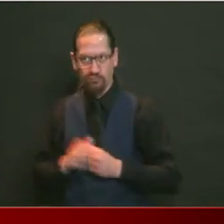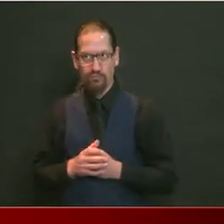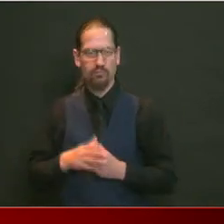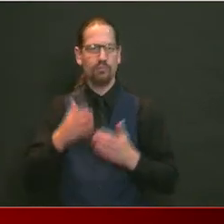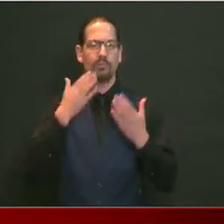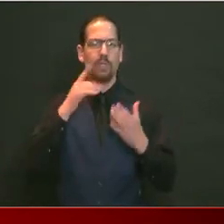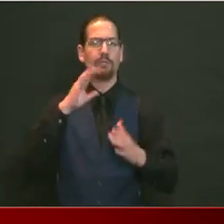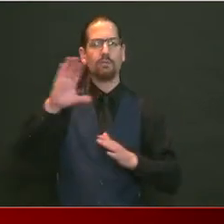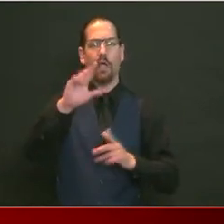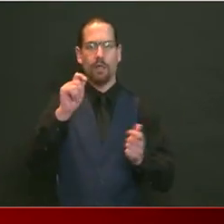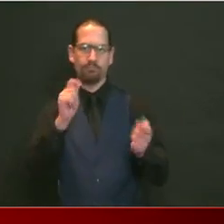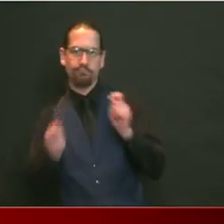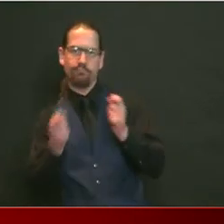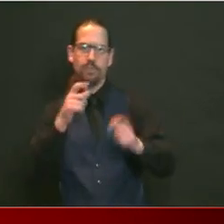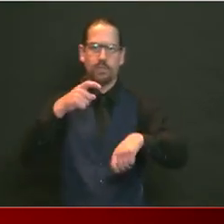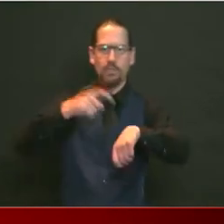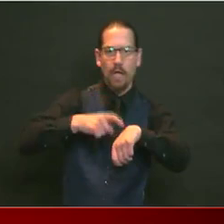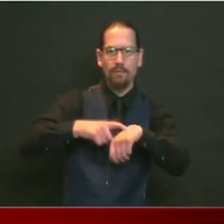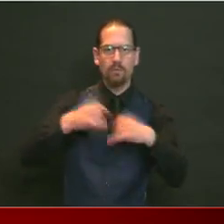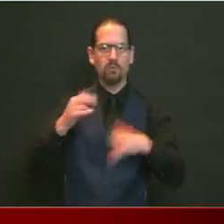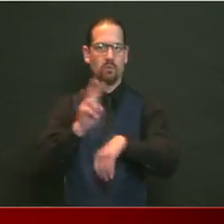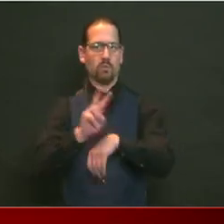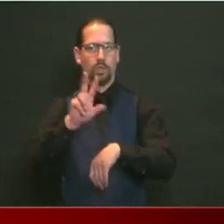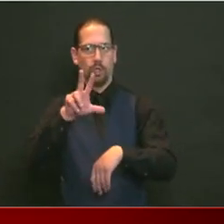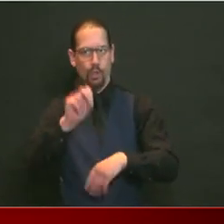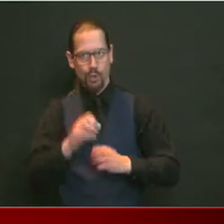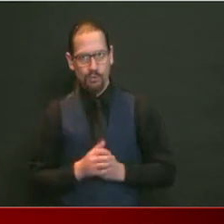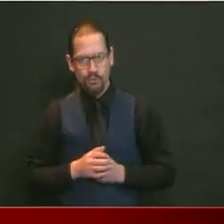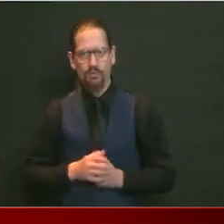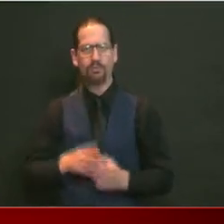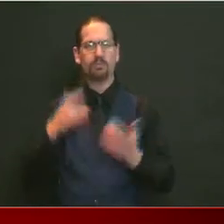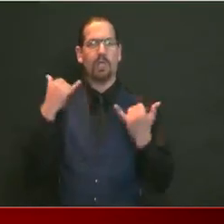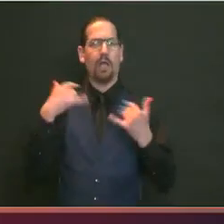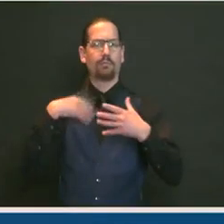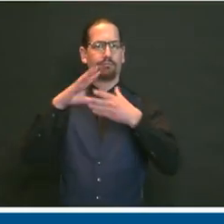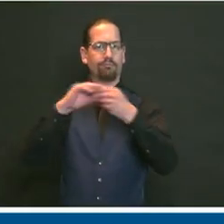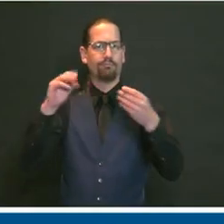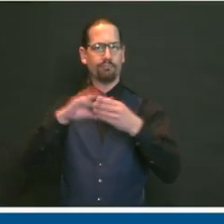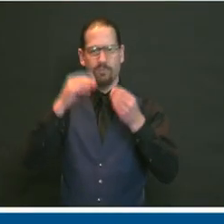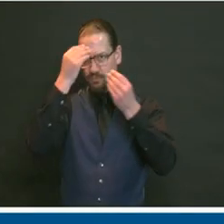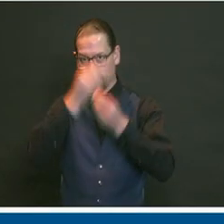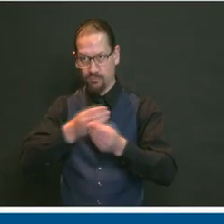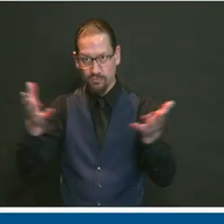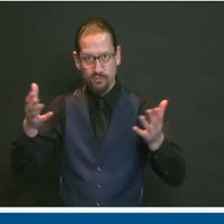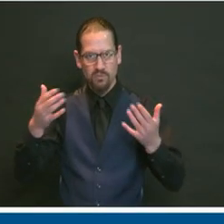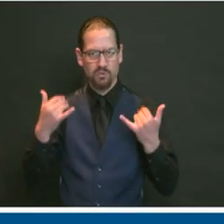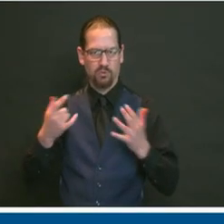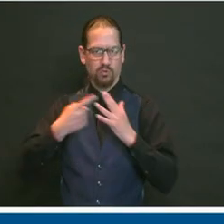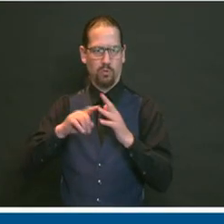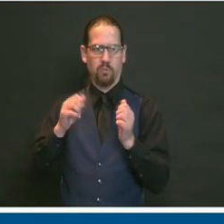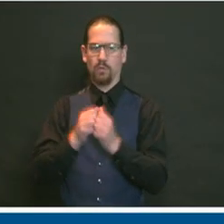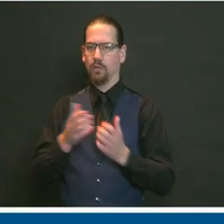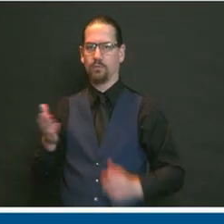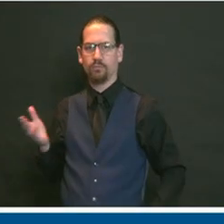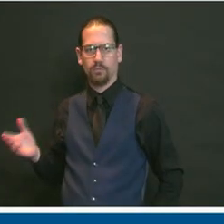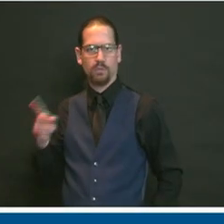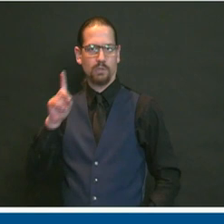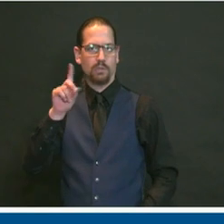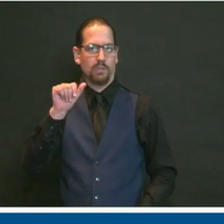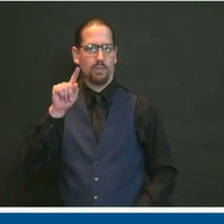latest updates. As usual, I will start with an overview of the numbers for today. We have